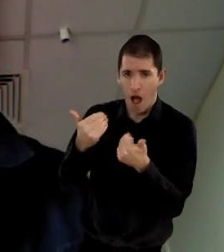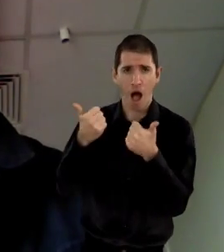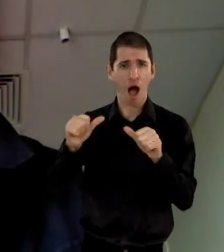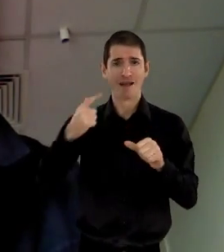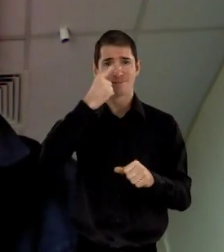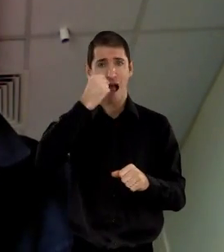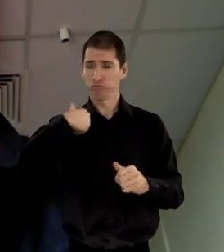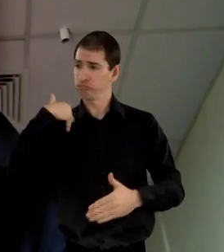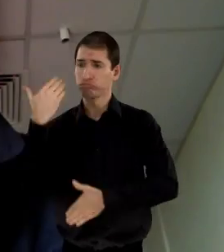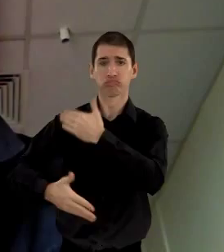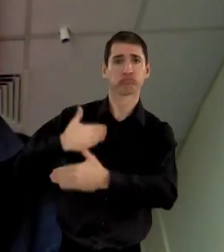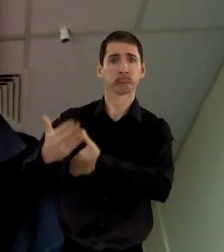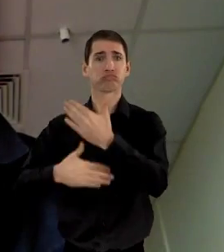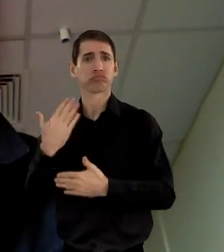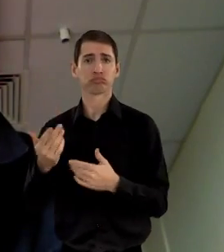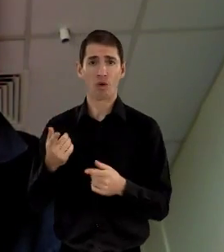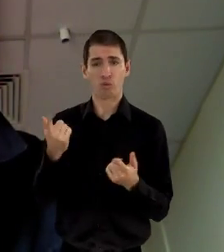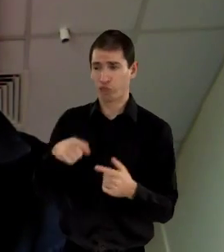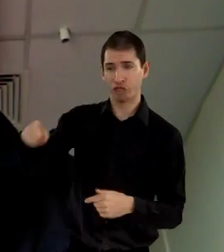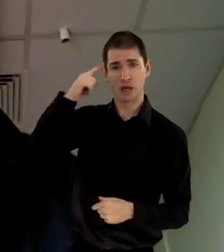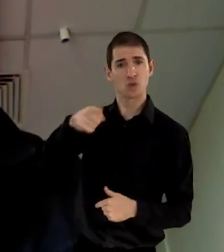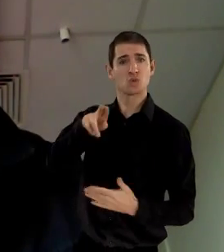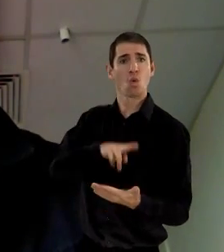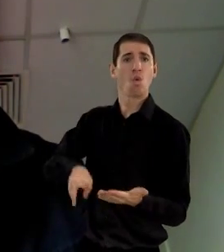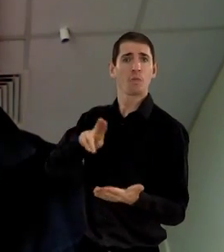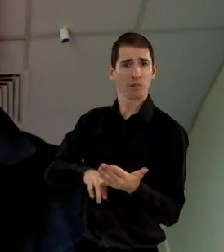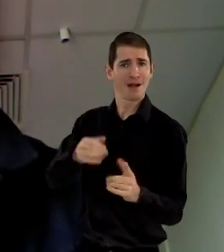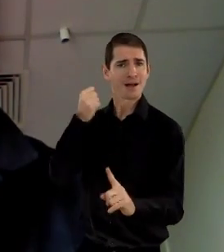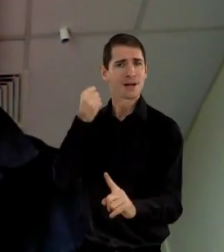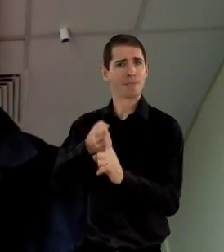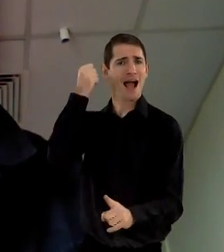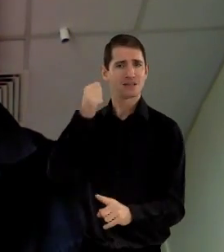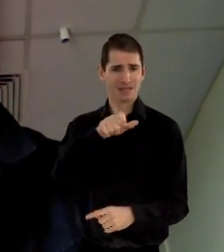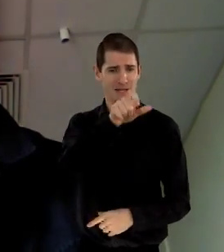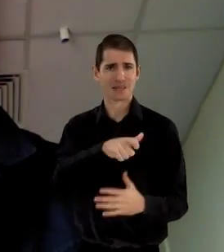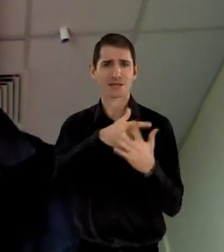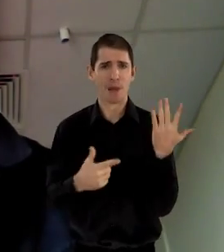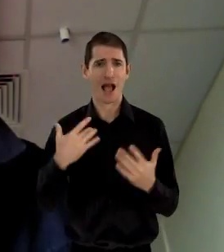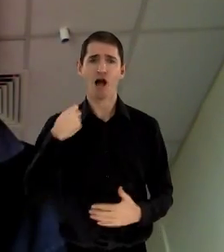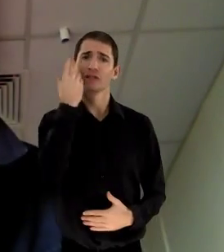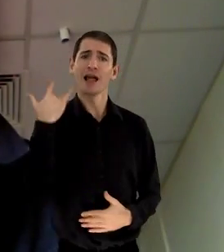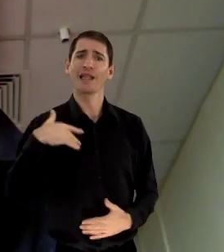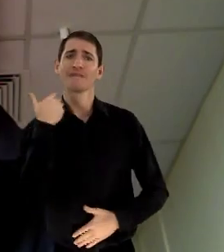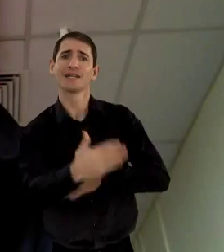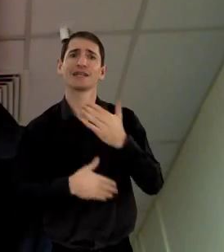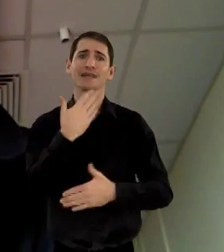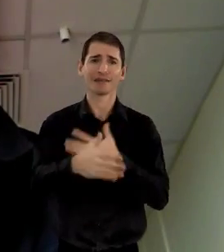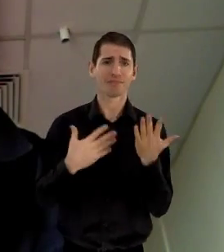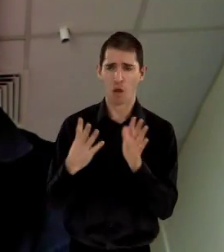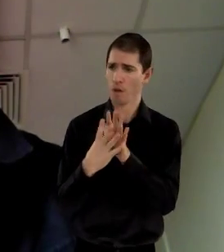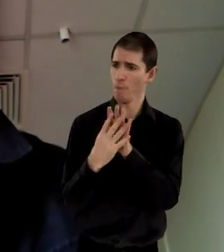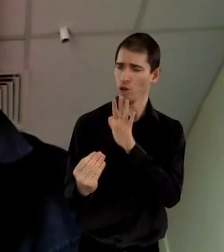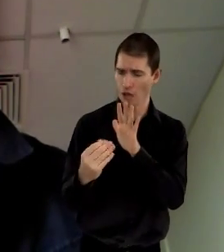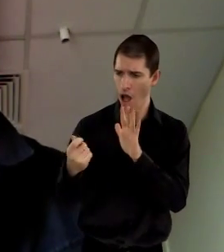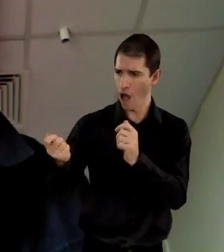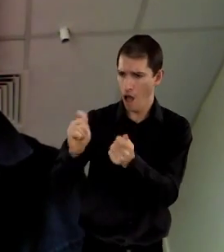impairments to live a normal lifestyle or in what is considered normal, the impact on disabled